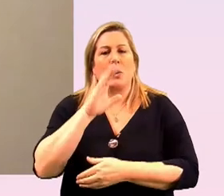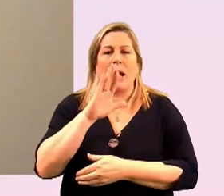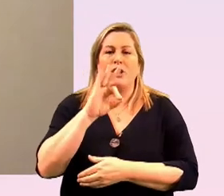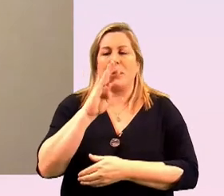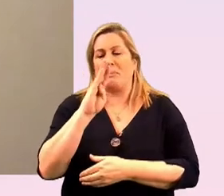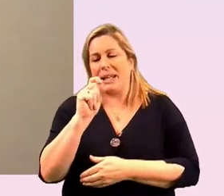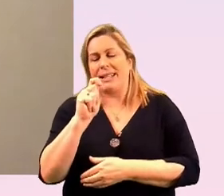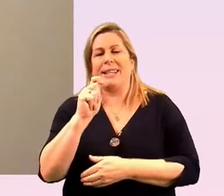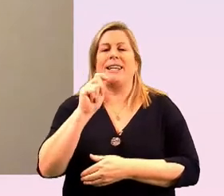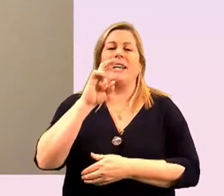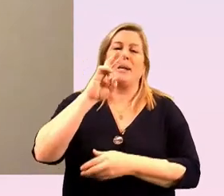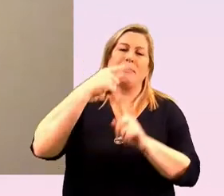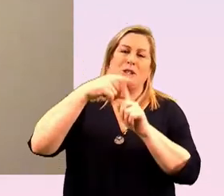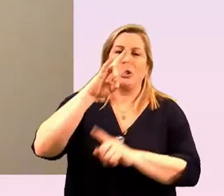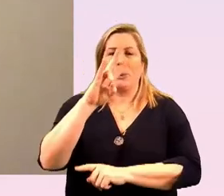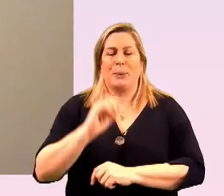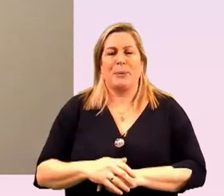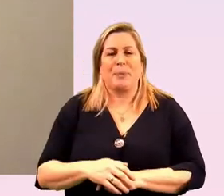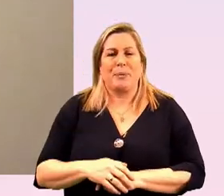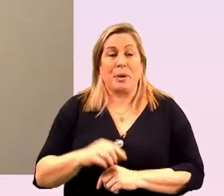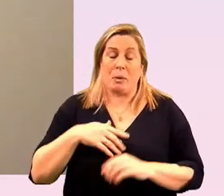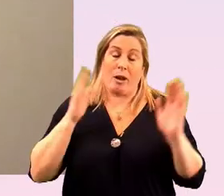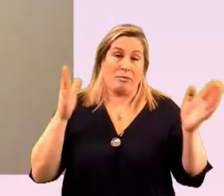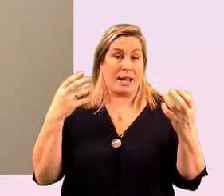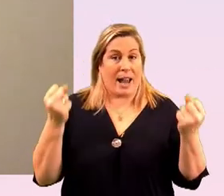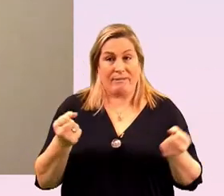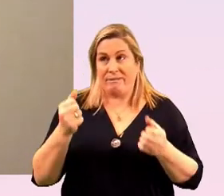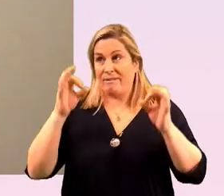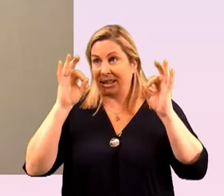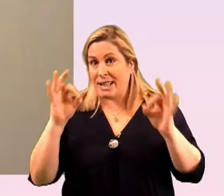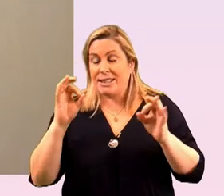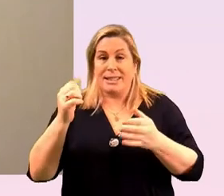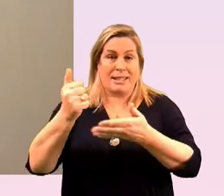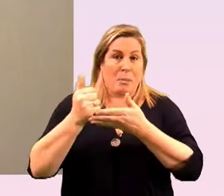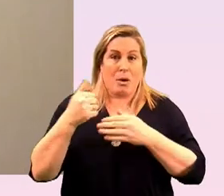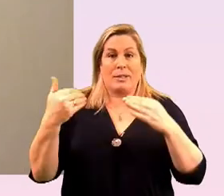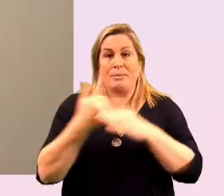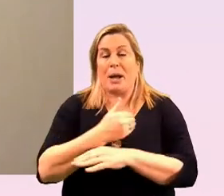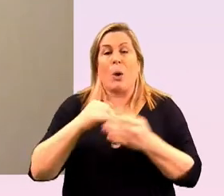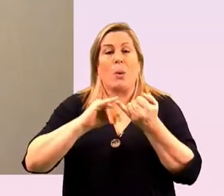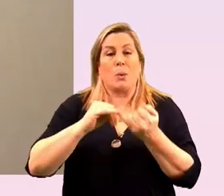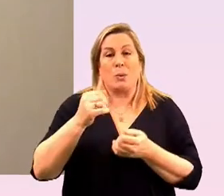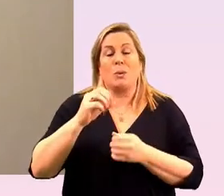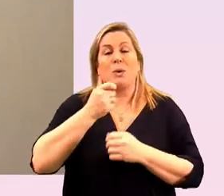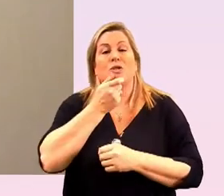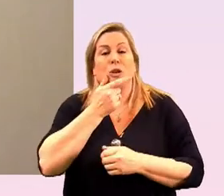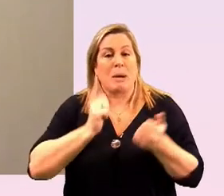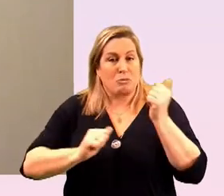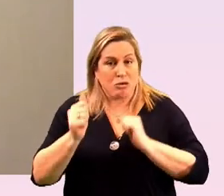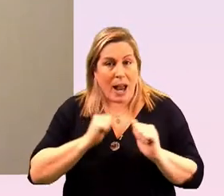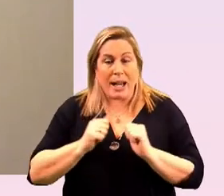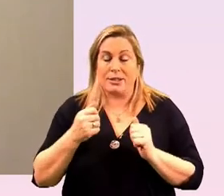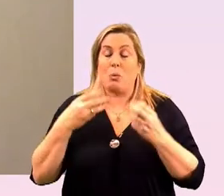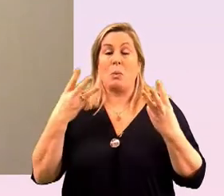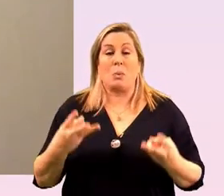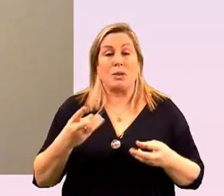community and we've already had fantastic support from dublin pride in this regard and so what we want to